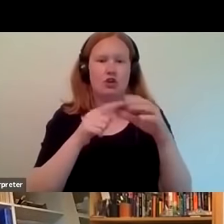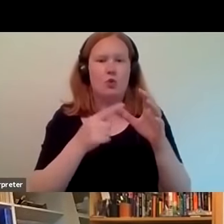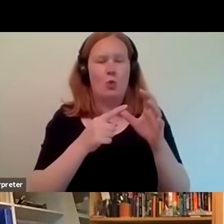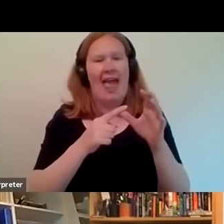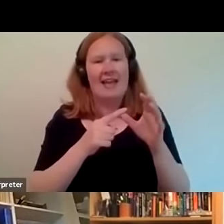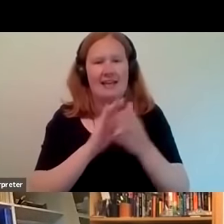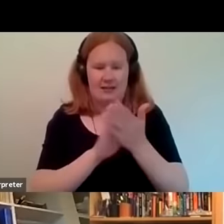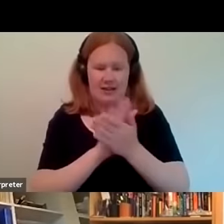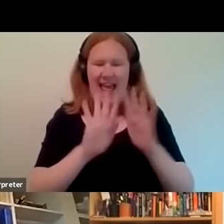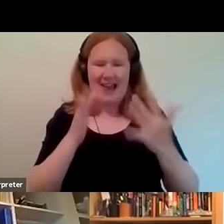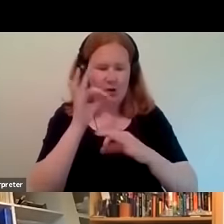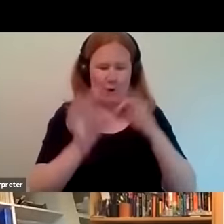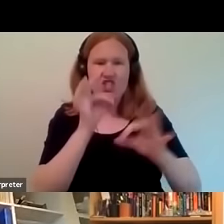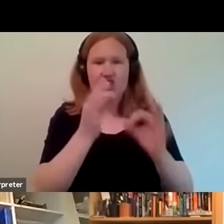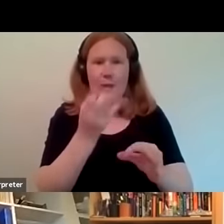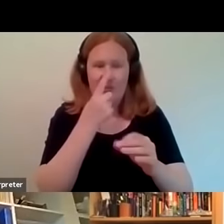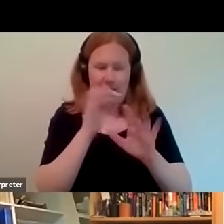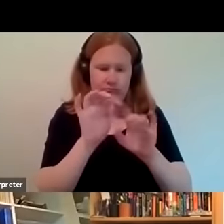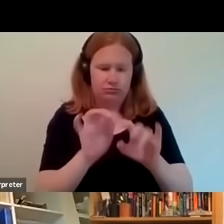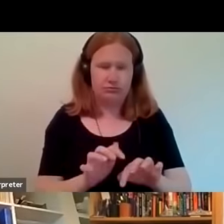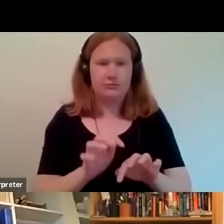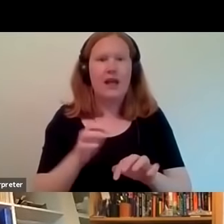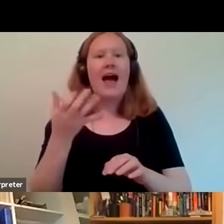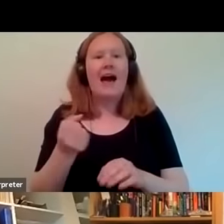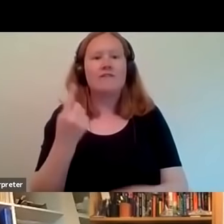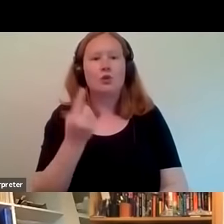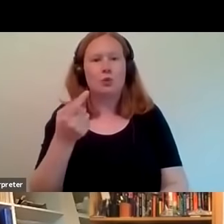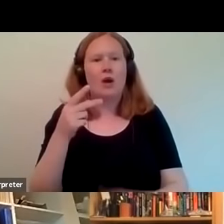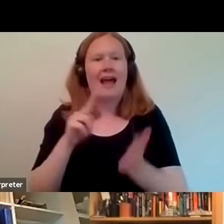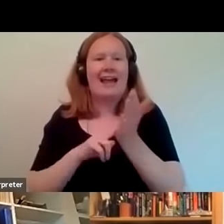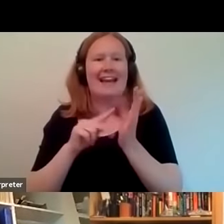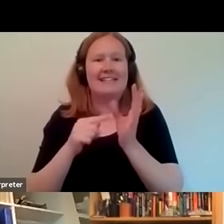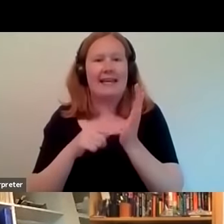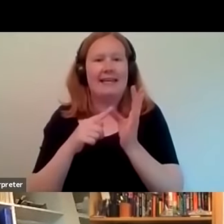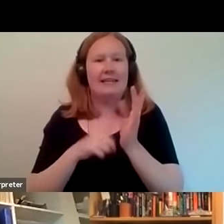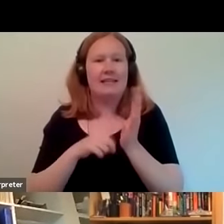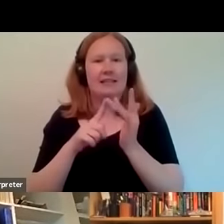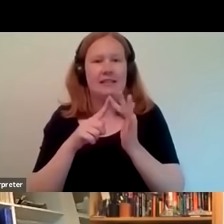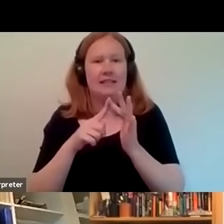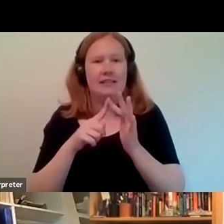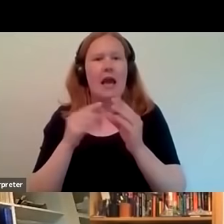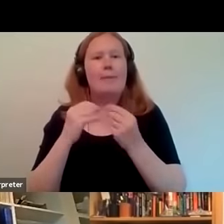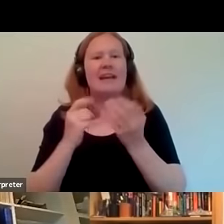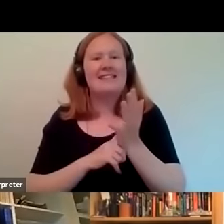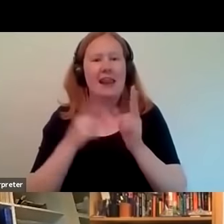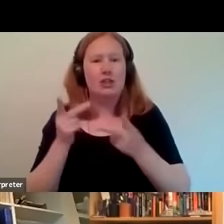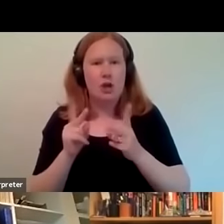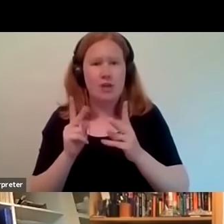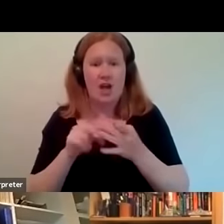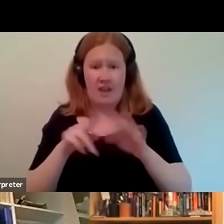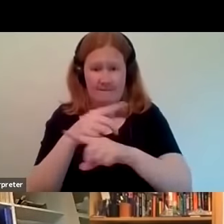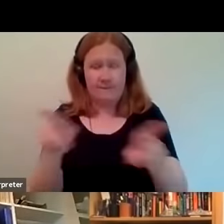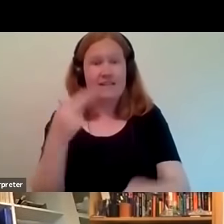the end and then finally we're also joined by Natalie here for BSL interpretation if you are following Natalie along